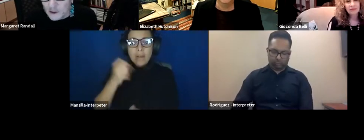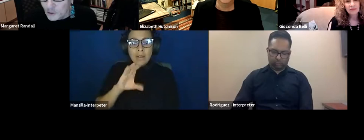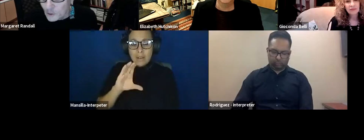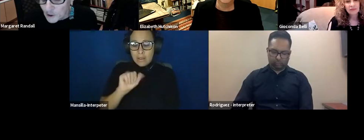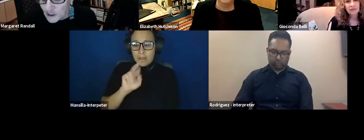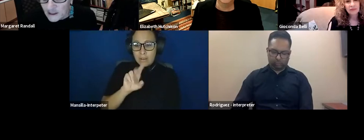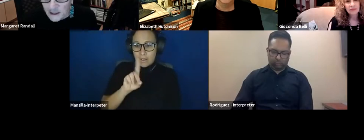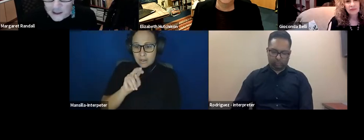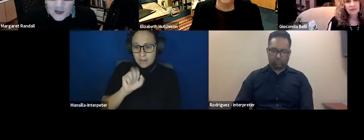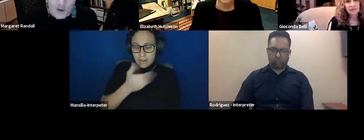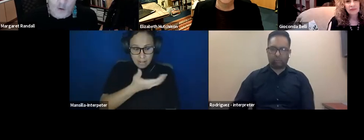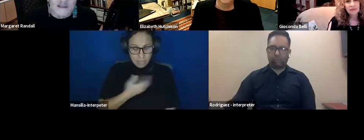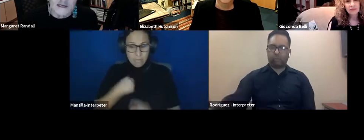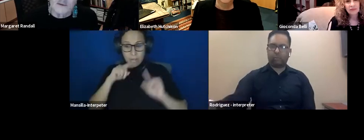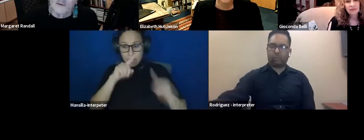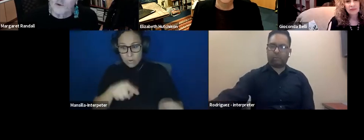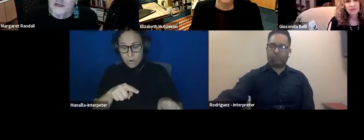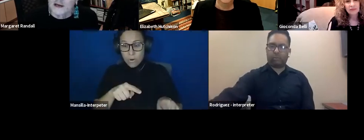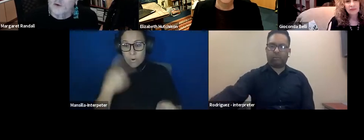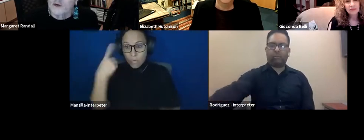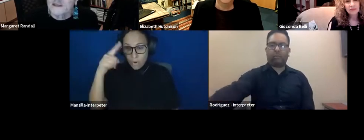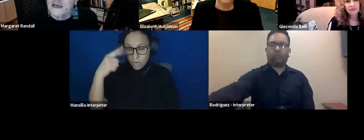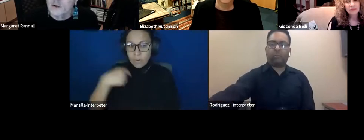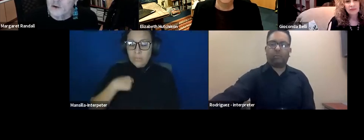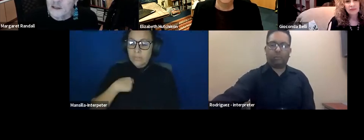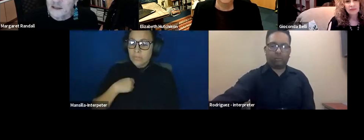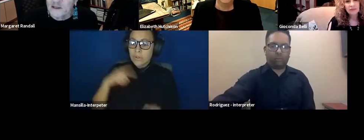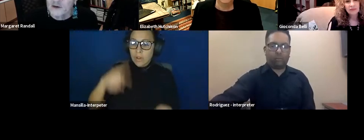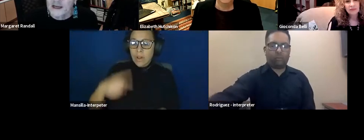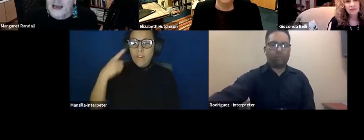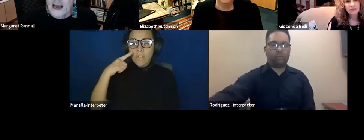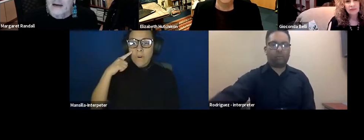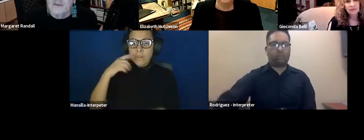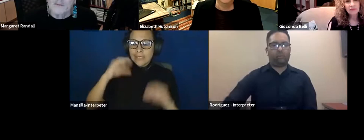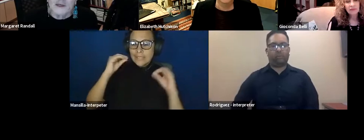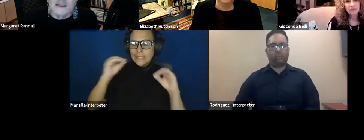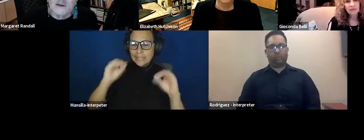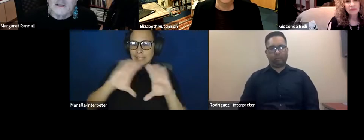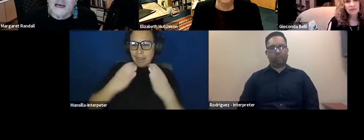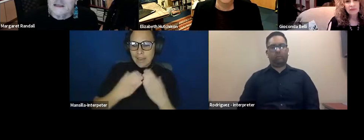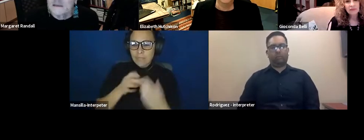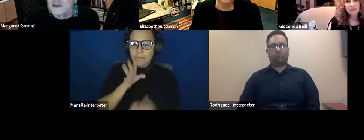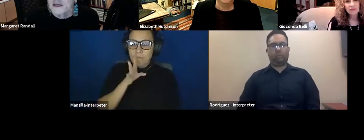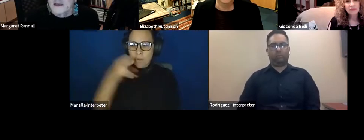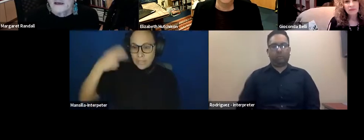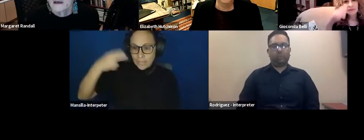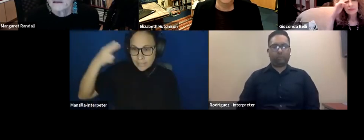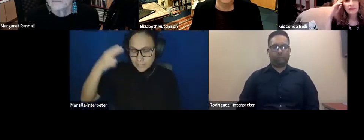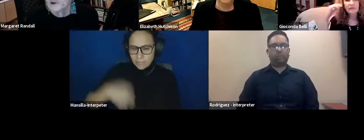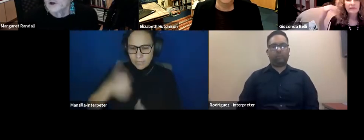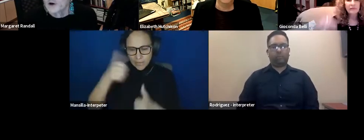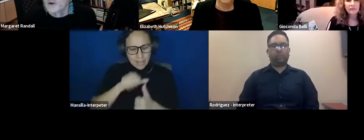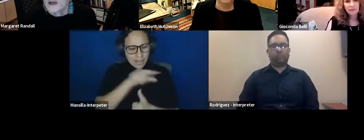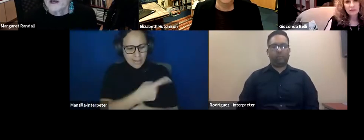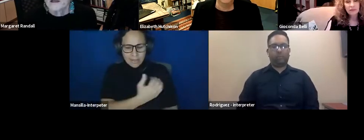wanted me to do, and which I did was to give a four day course in oral history. And I remember Ernesto saying to me, um,